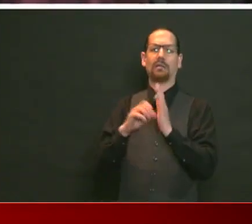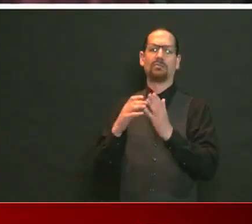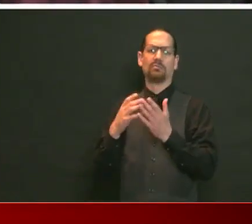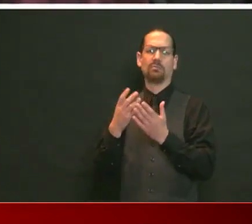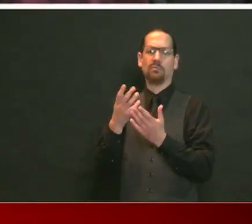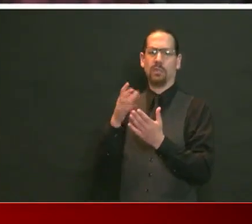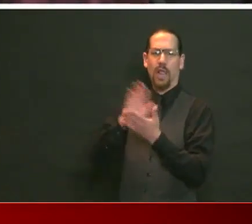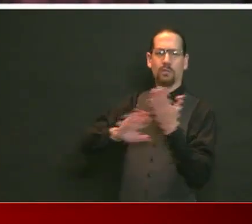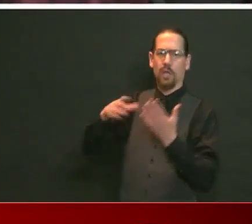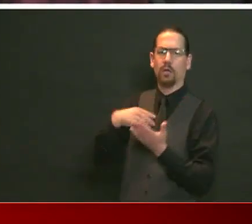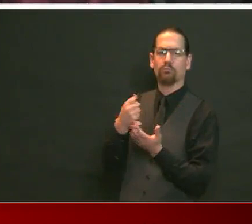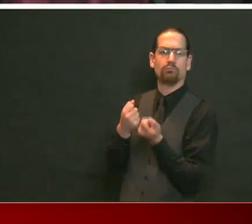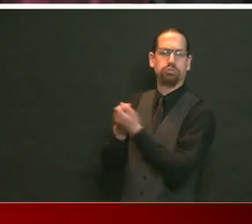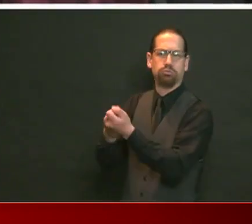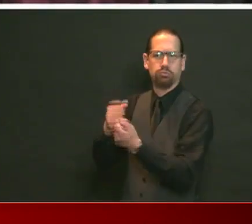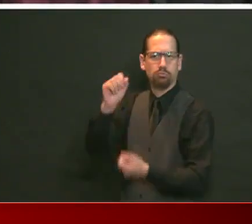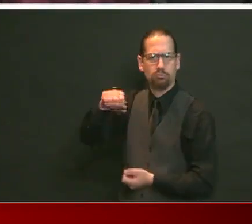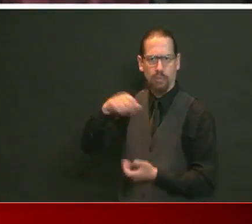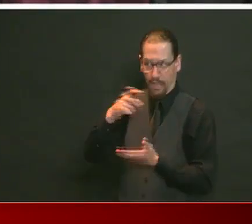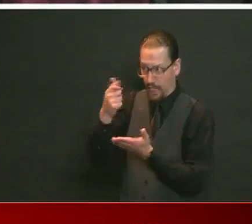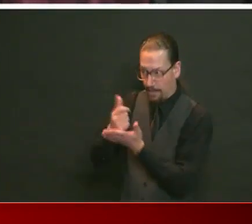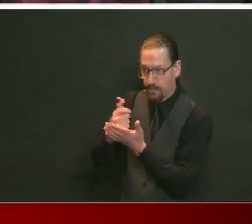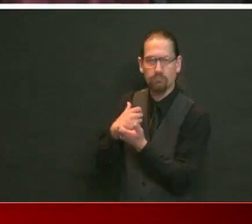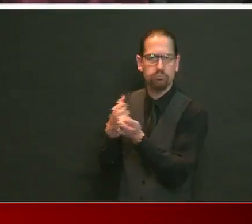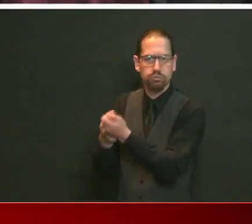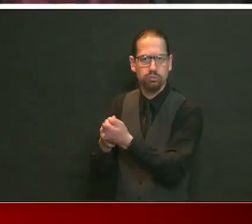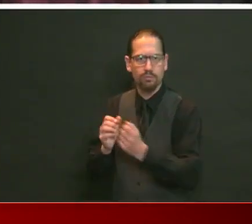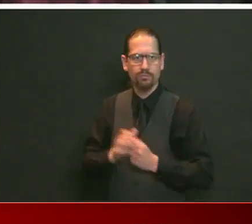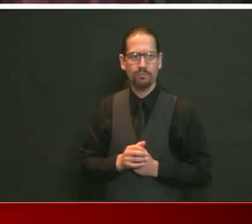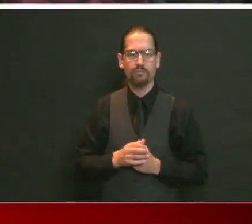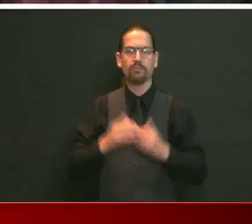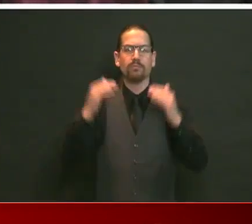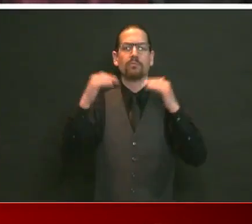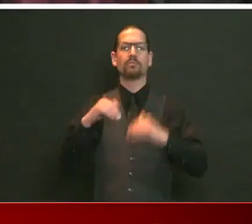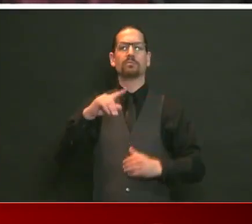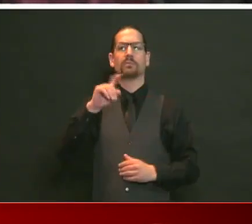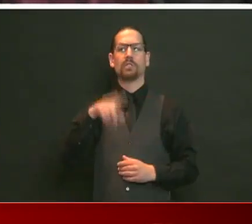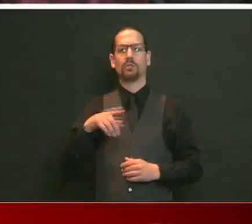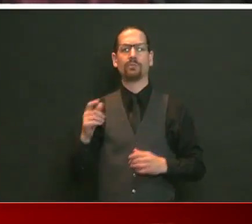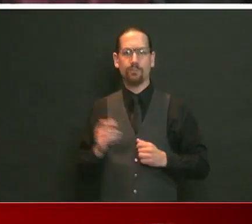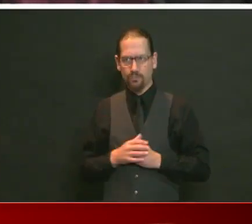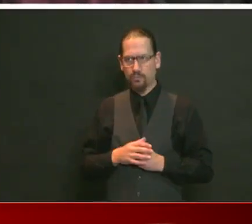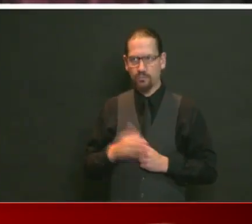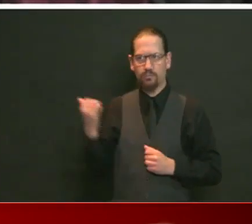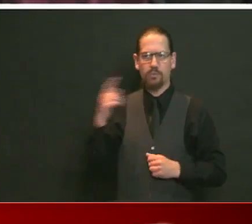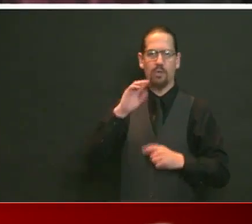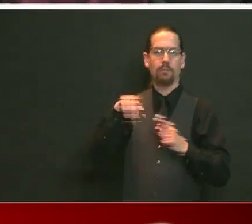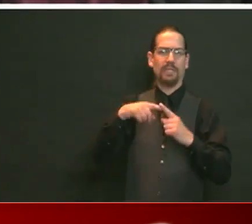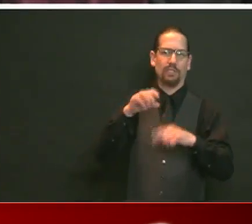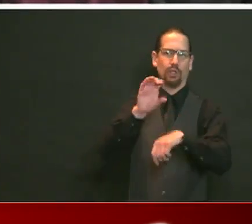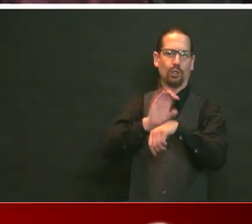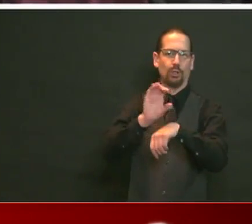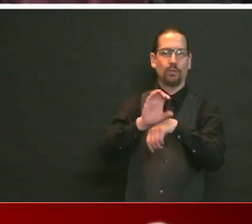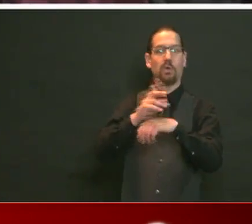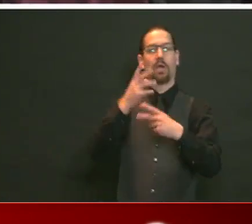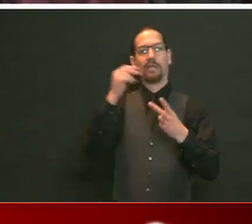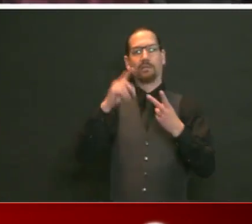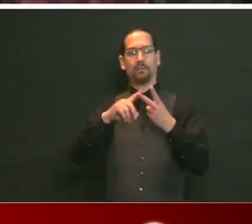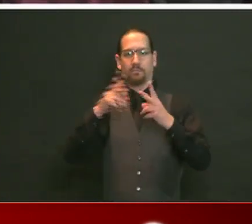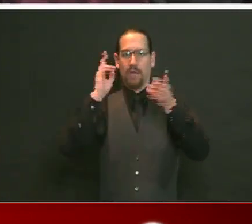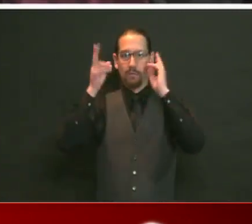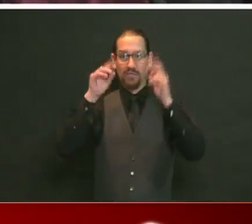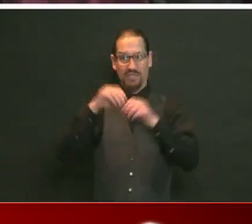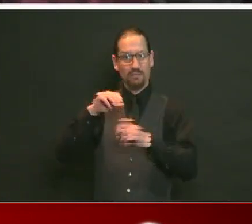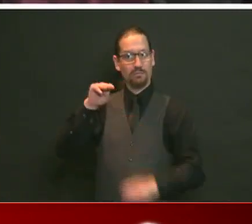Governor, Massachusetts, slightly ahead of us with churches and salons. What guidance do you want to offer Rhode Islanders who may